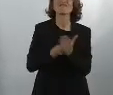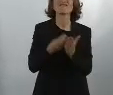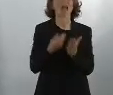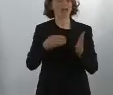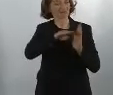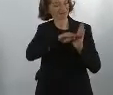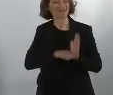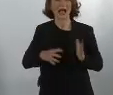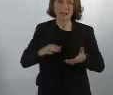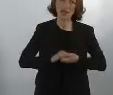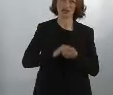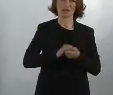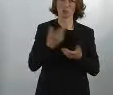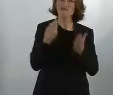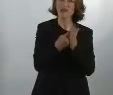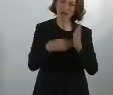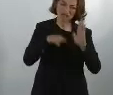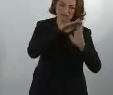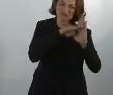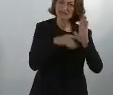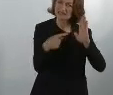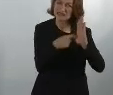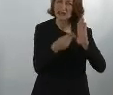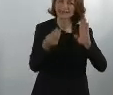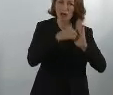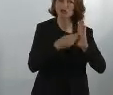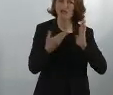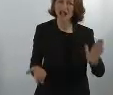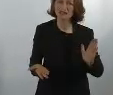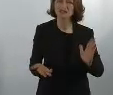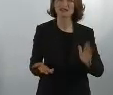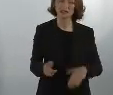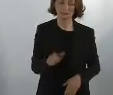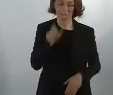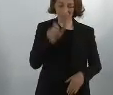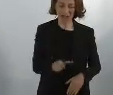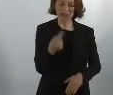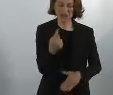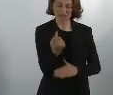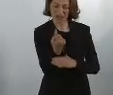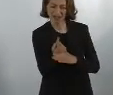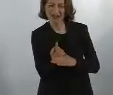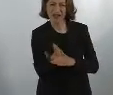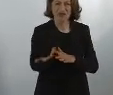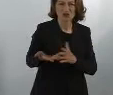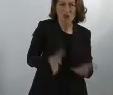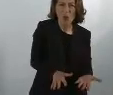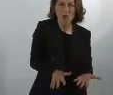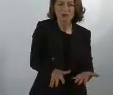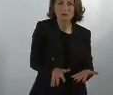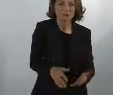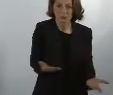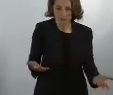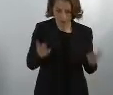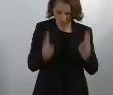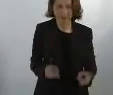of security and an economic community, but we are also a community of values. And